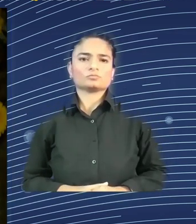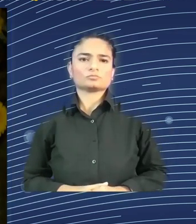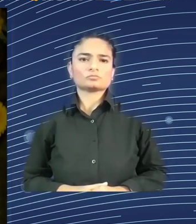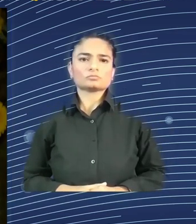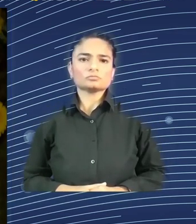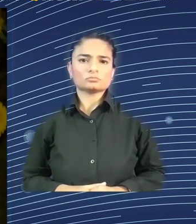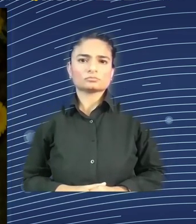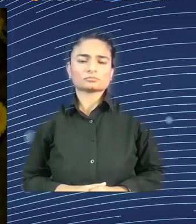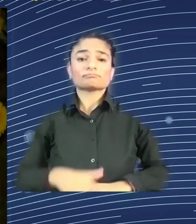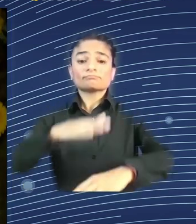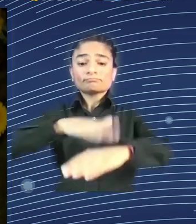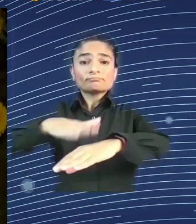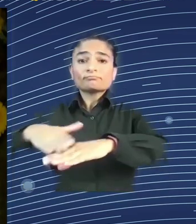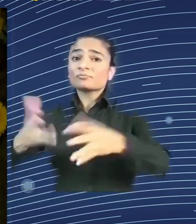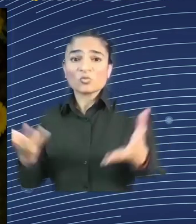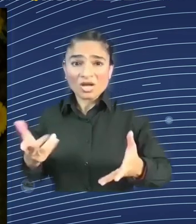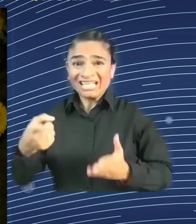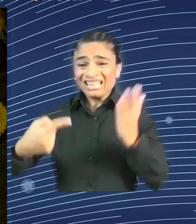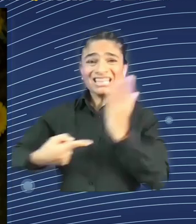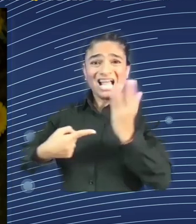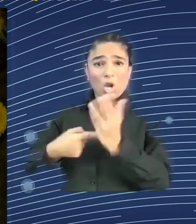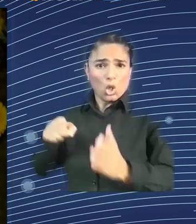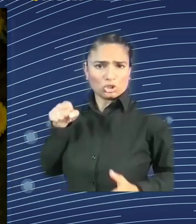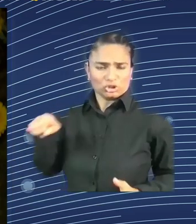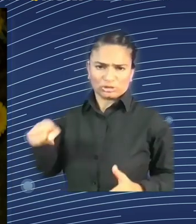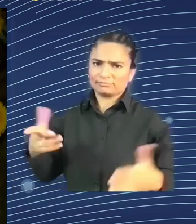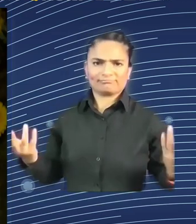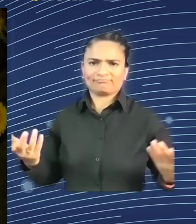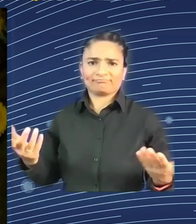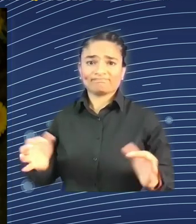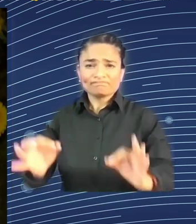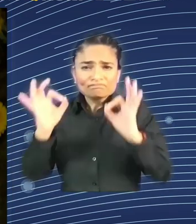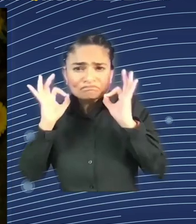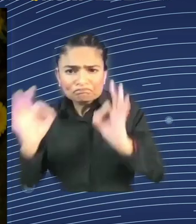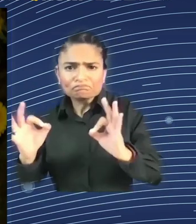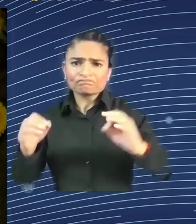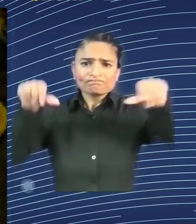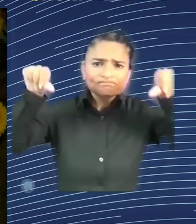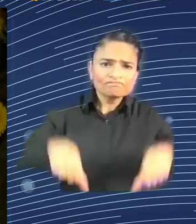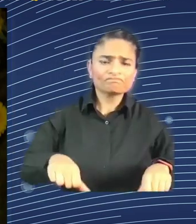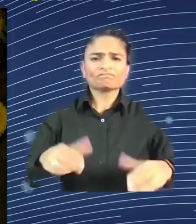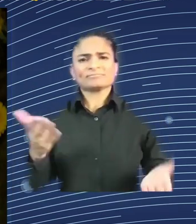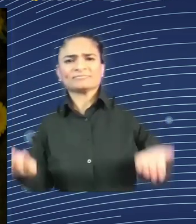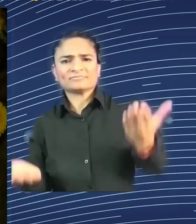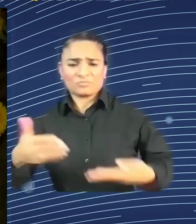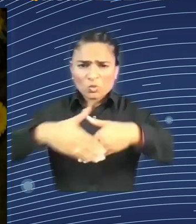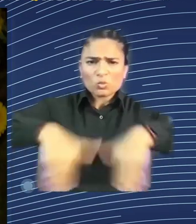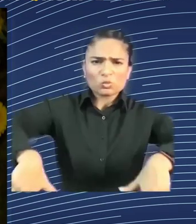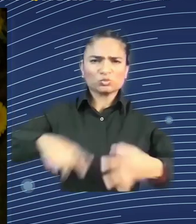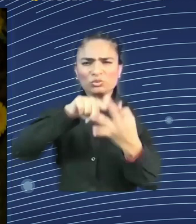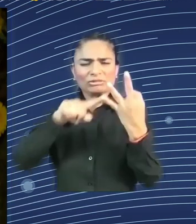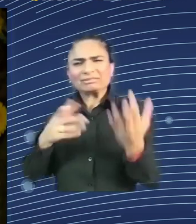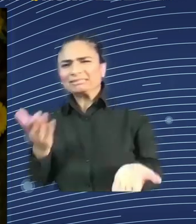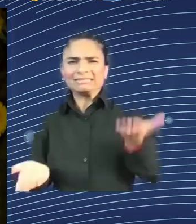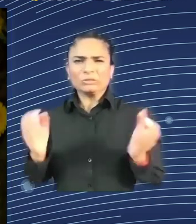This impact deeply relies on the culture of our societies. If we speak about AI, AI would not